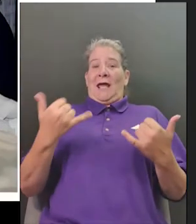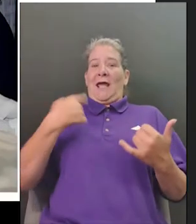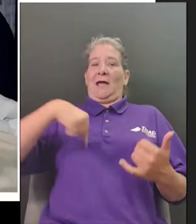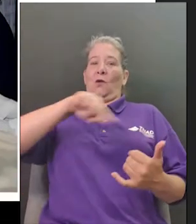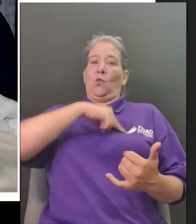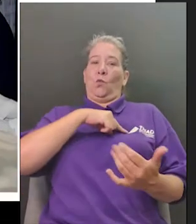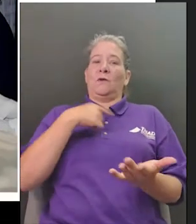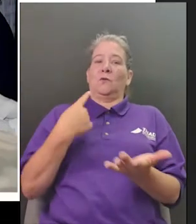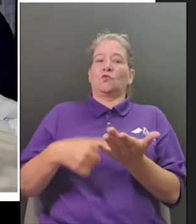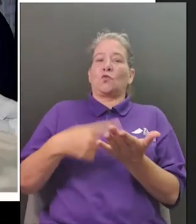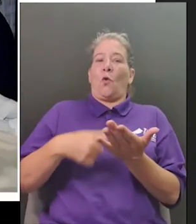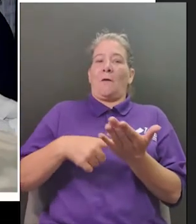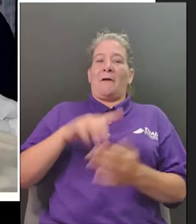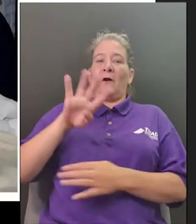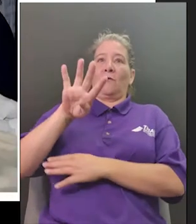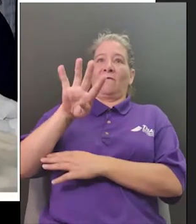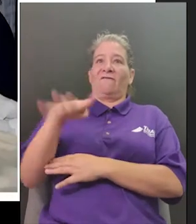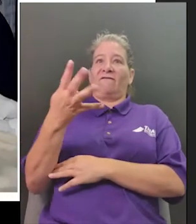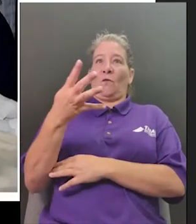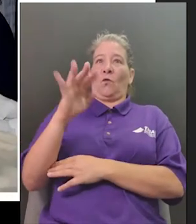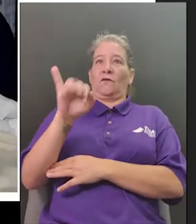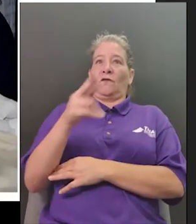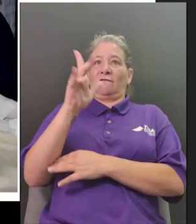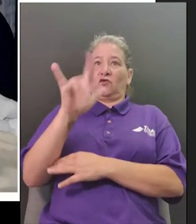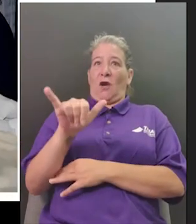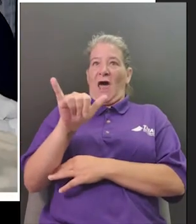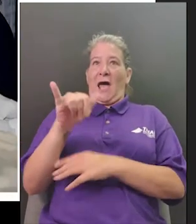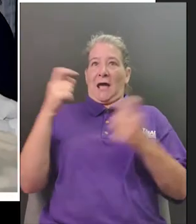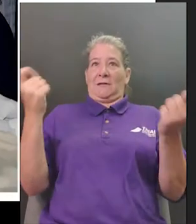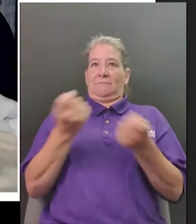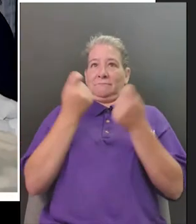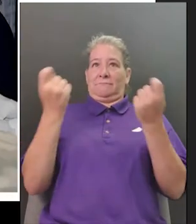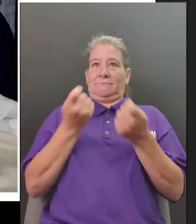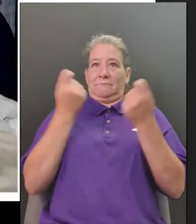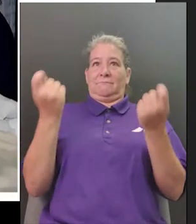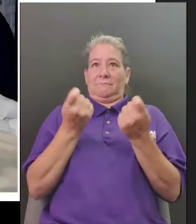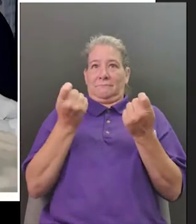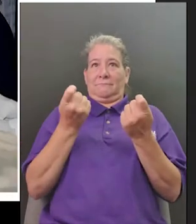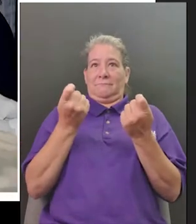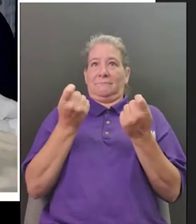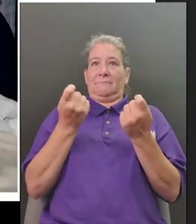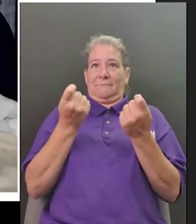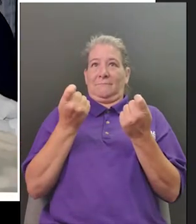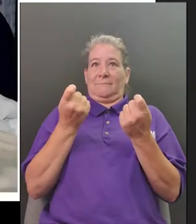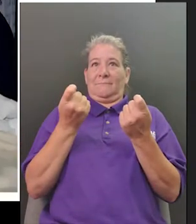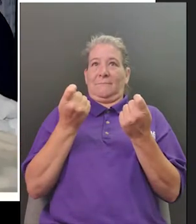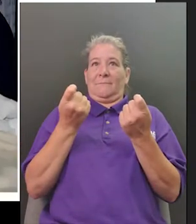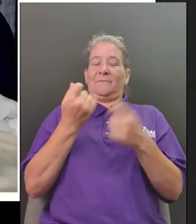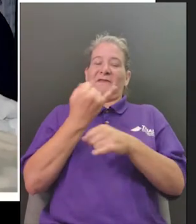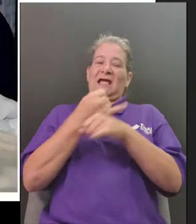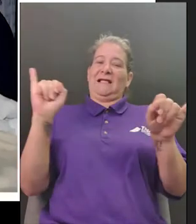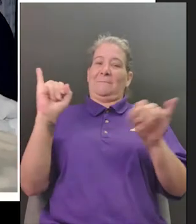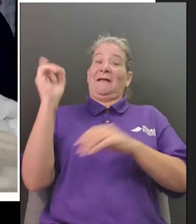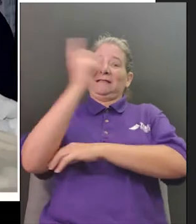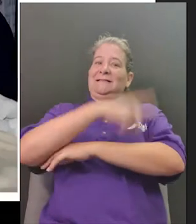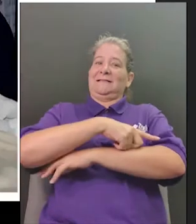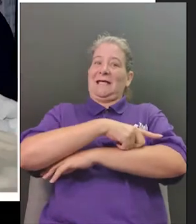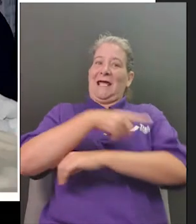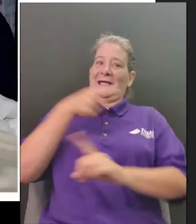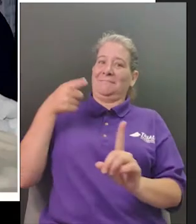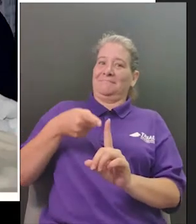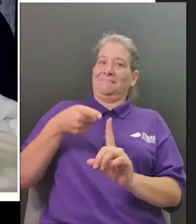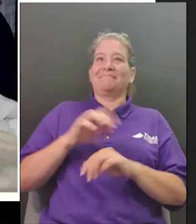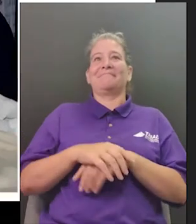i'm super excited to be talking about fourth of july or independence day with you today